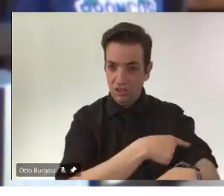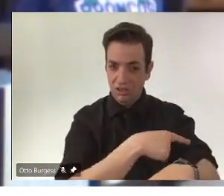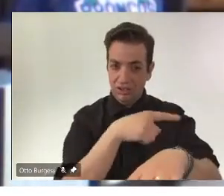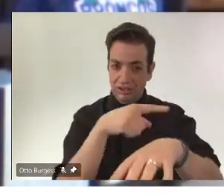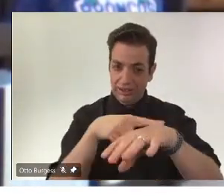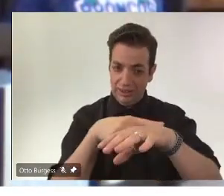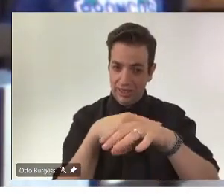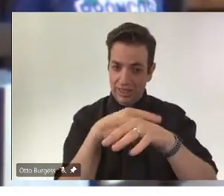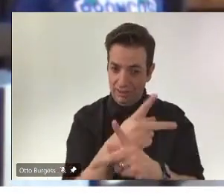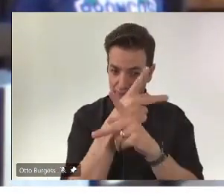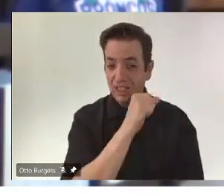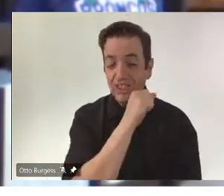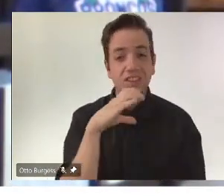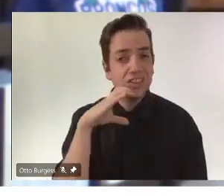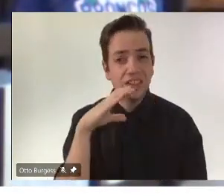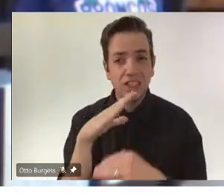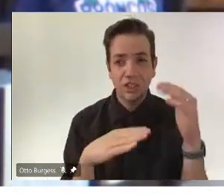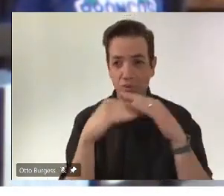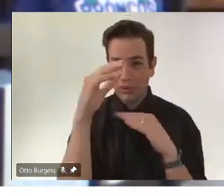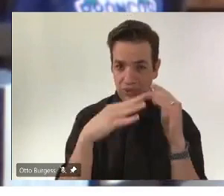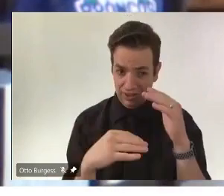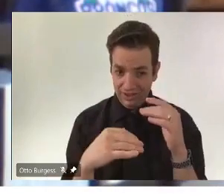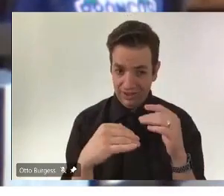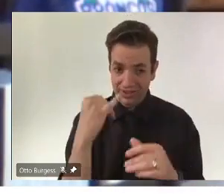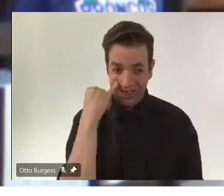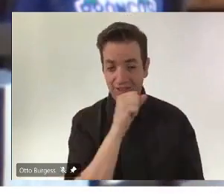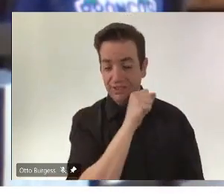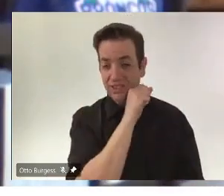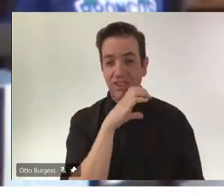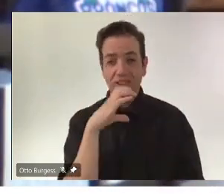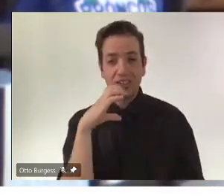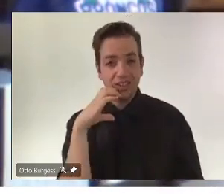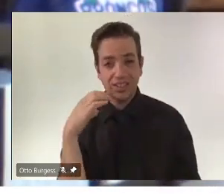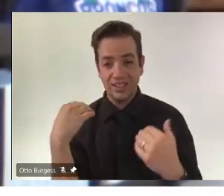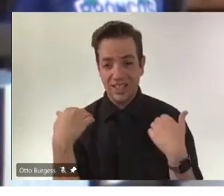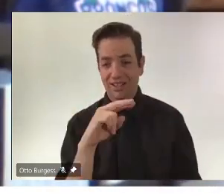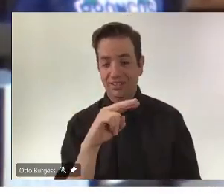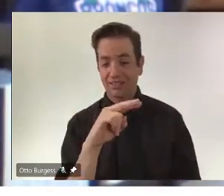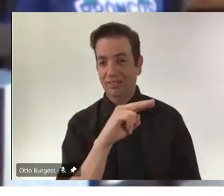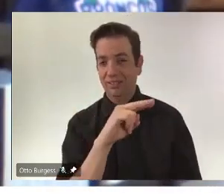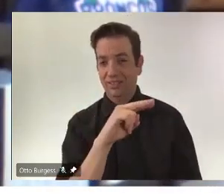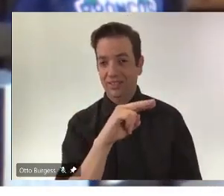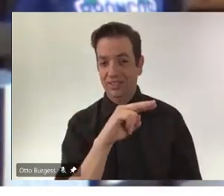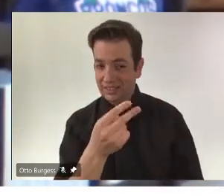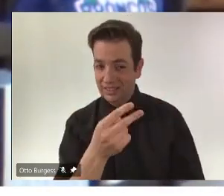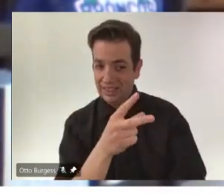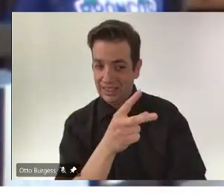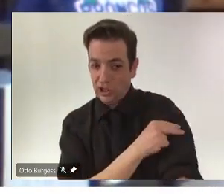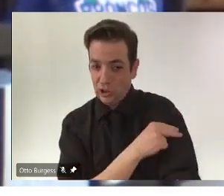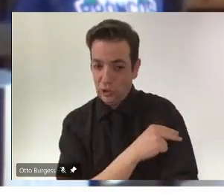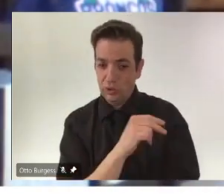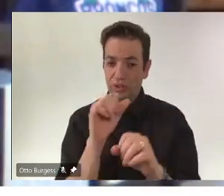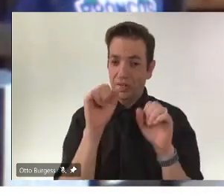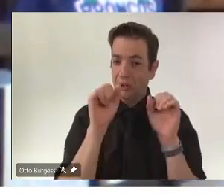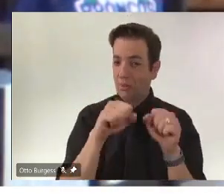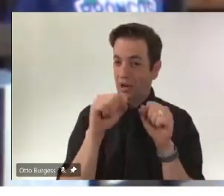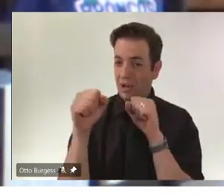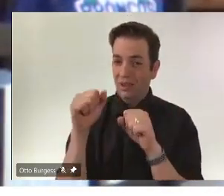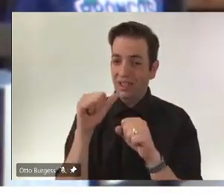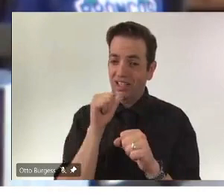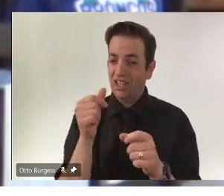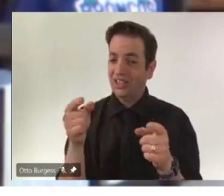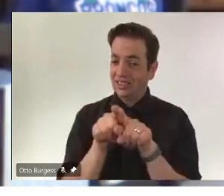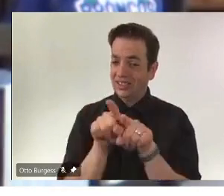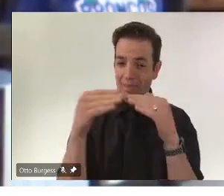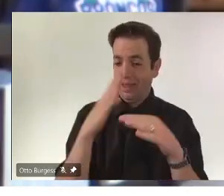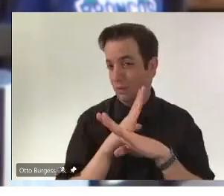have a second dose, may not be as effective as in someone who's younger and whether those variants may be reintroduced into a care home